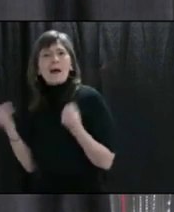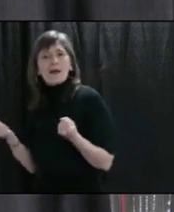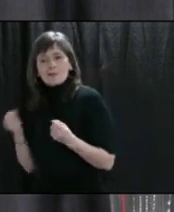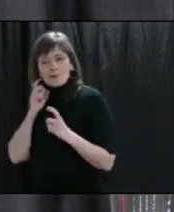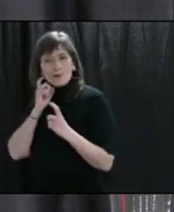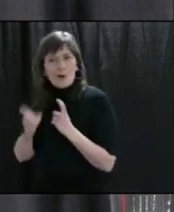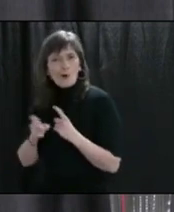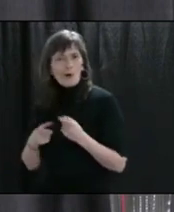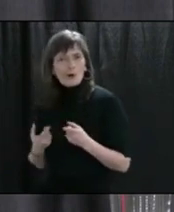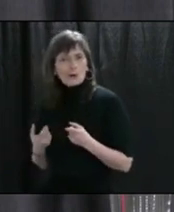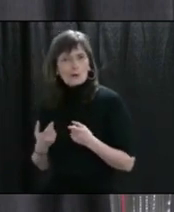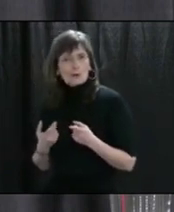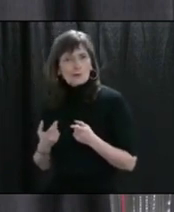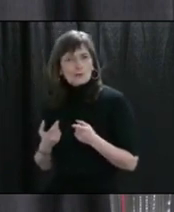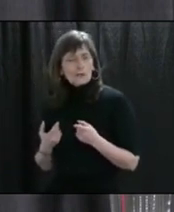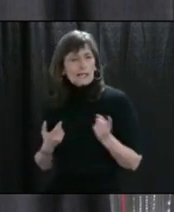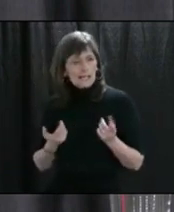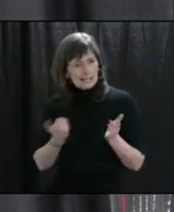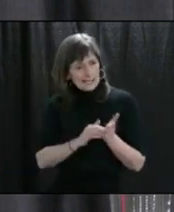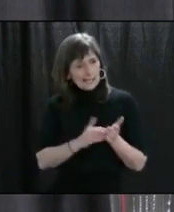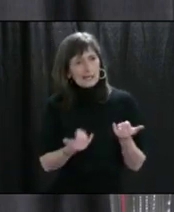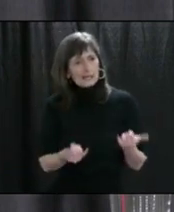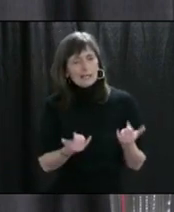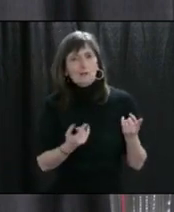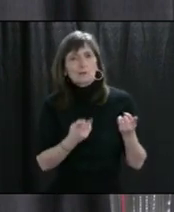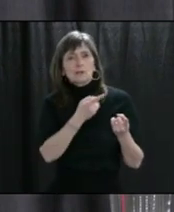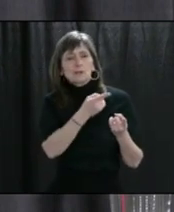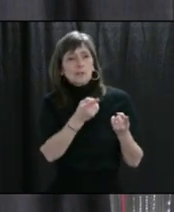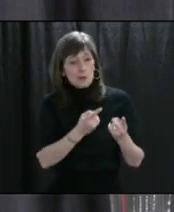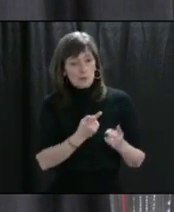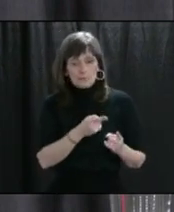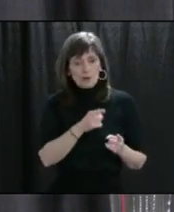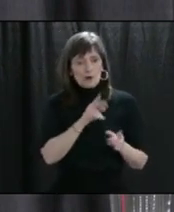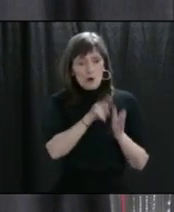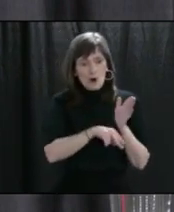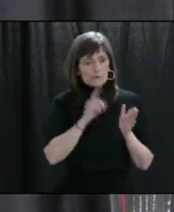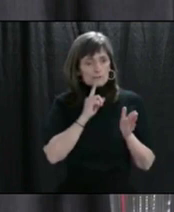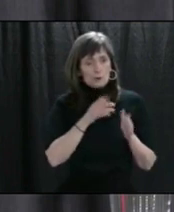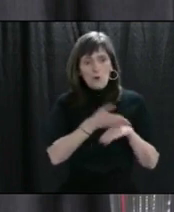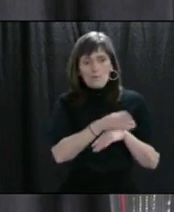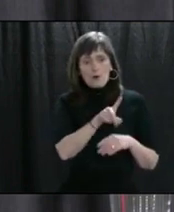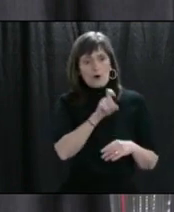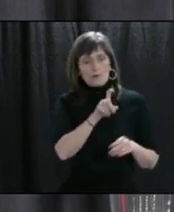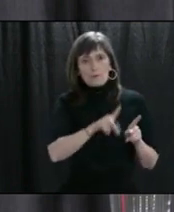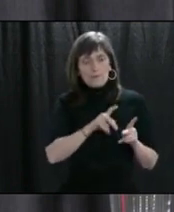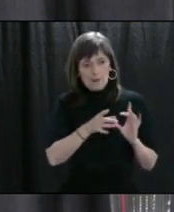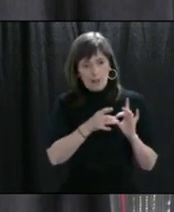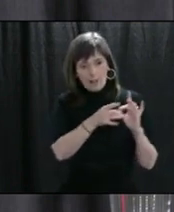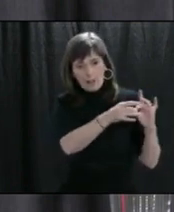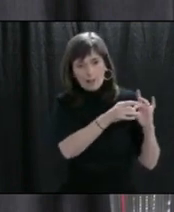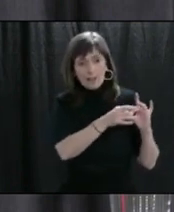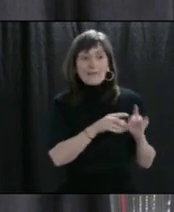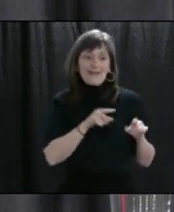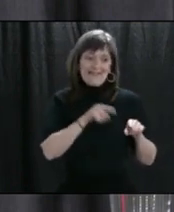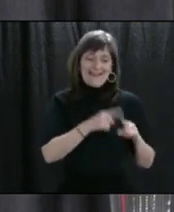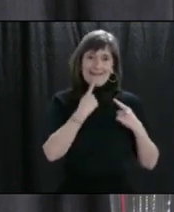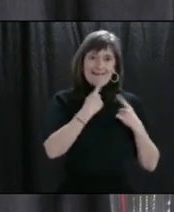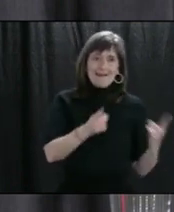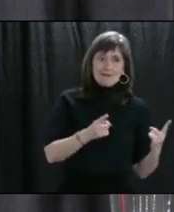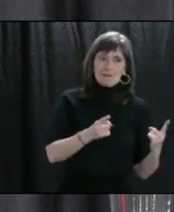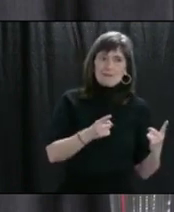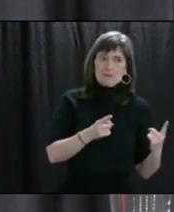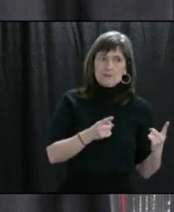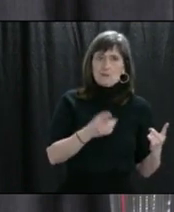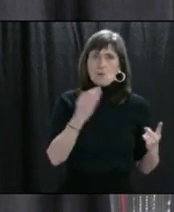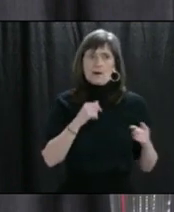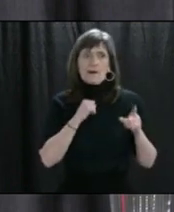we saw with Calls Funeral Home and now over 100 cases linked to Calls Funeral Home. And if it wasn't for them coming out and saying it, it could have been many